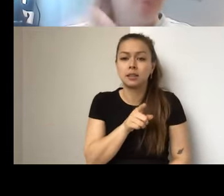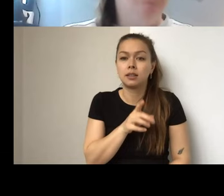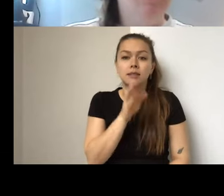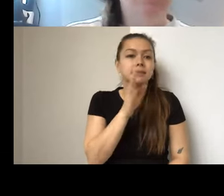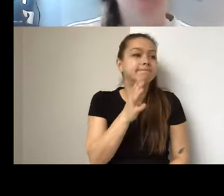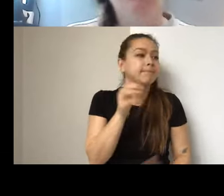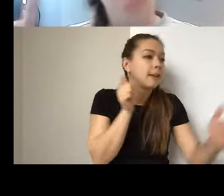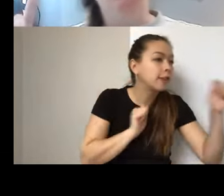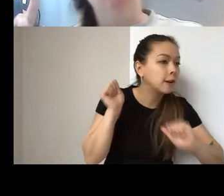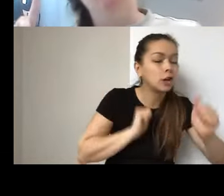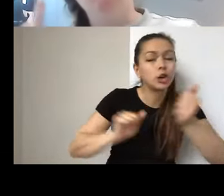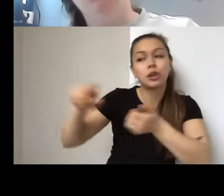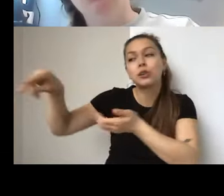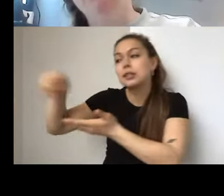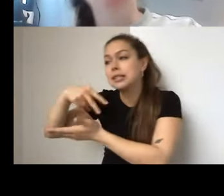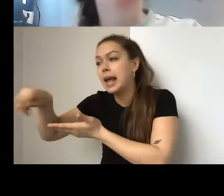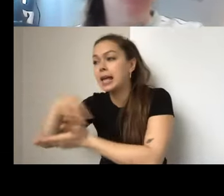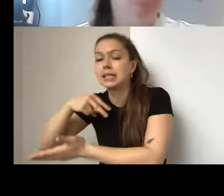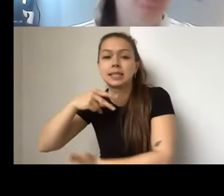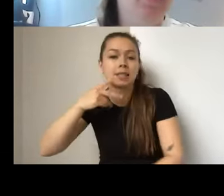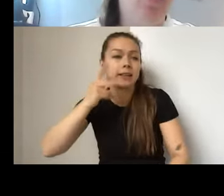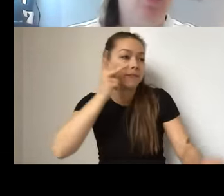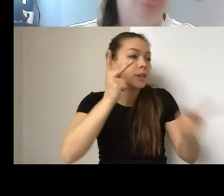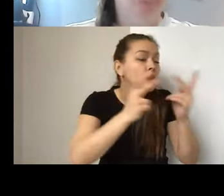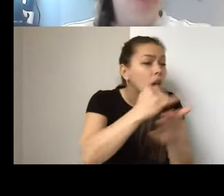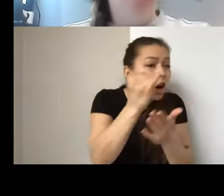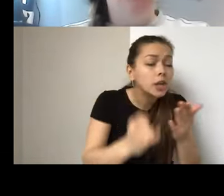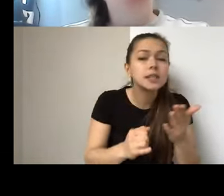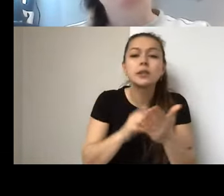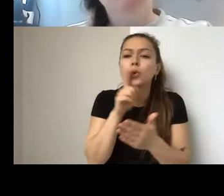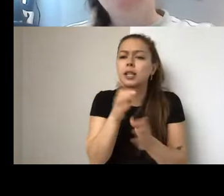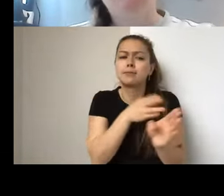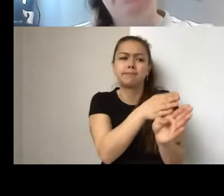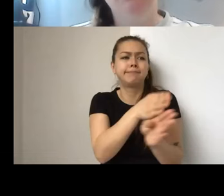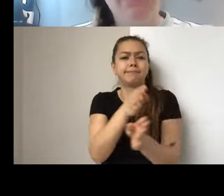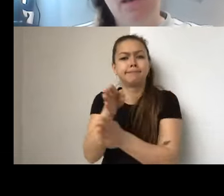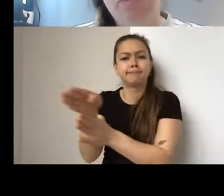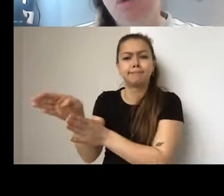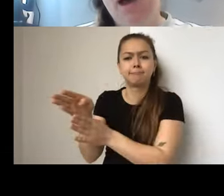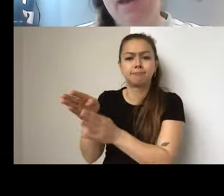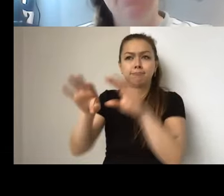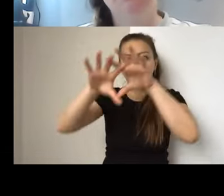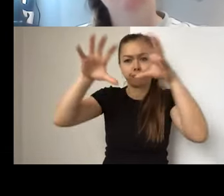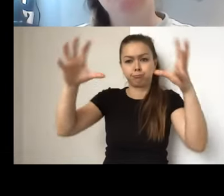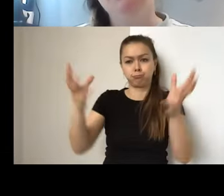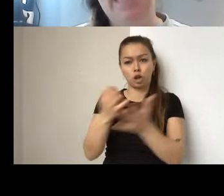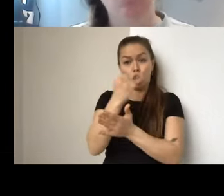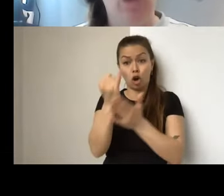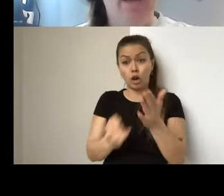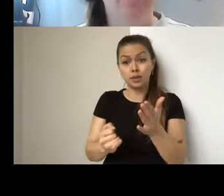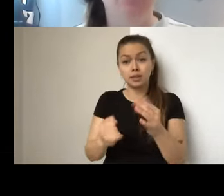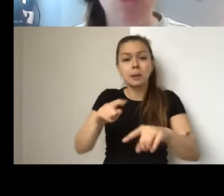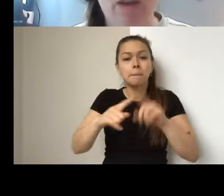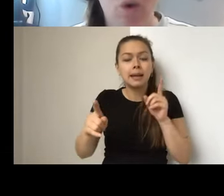organization, you're a dance organization, you are a visual arts organization. That means that the panel that's comprised is going to be